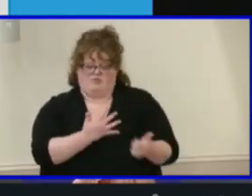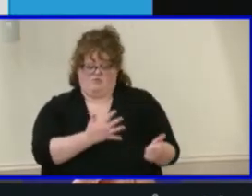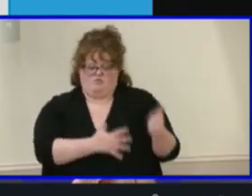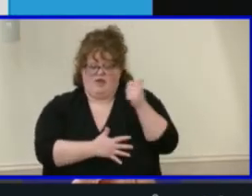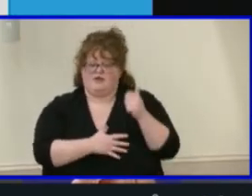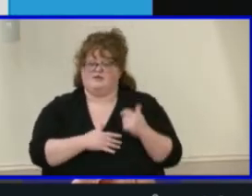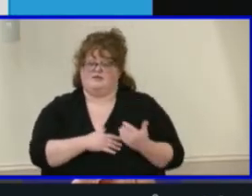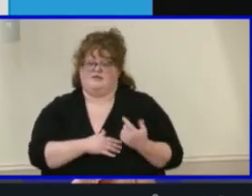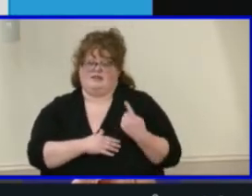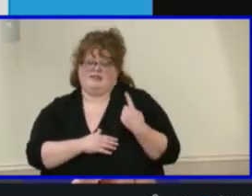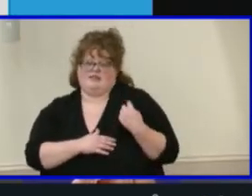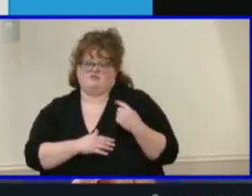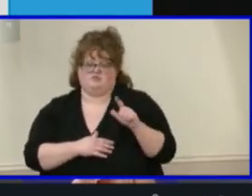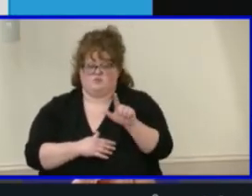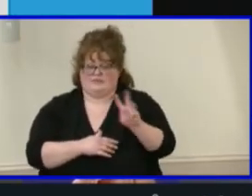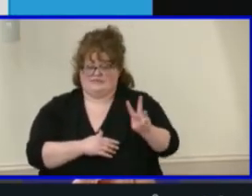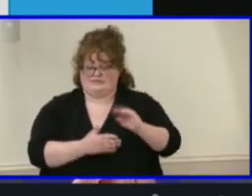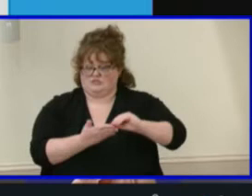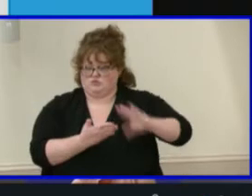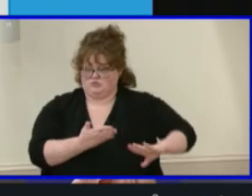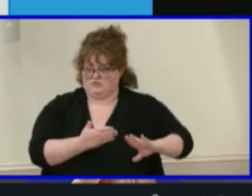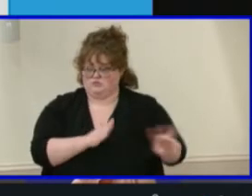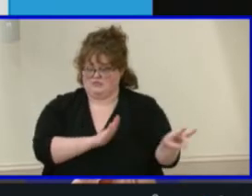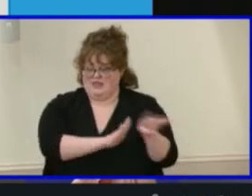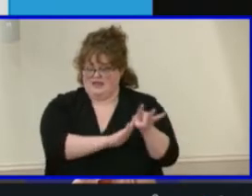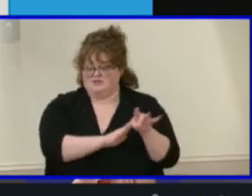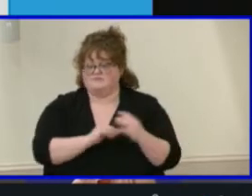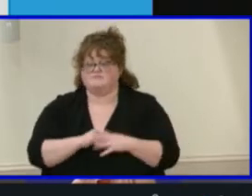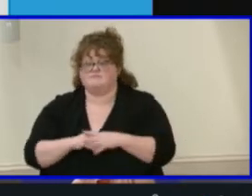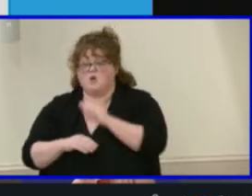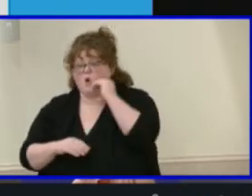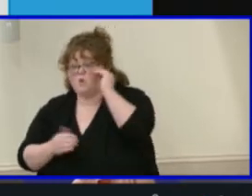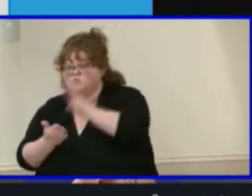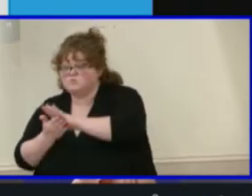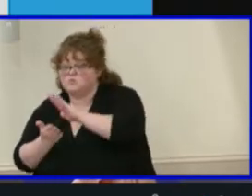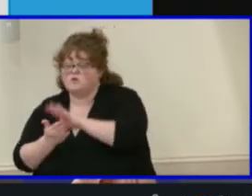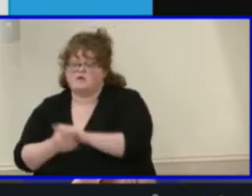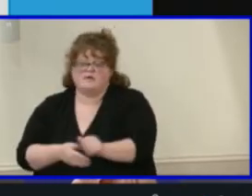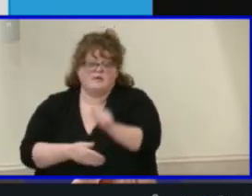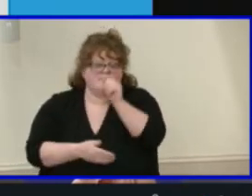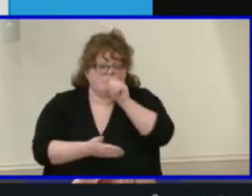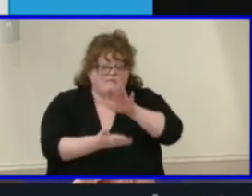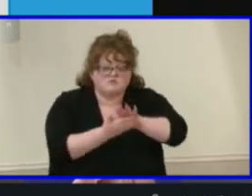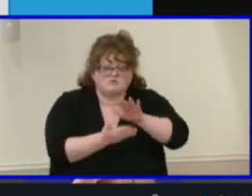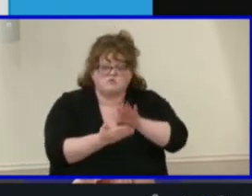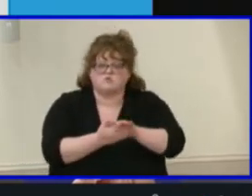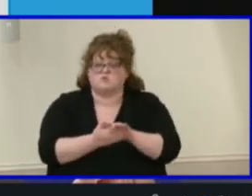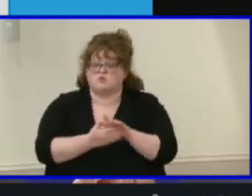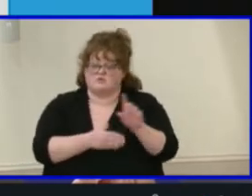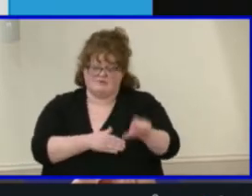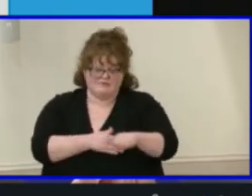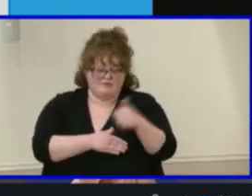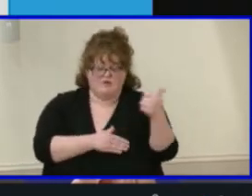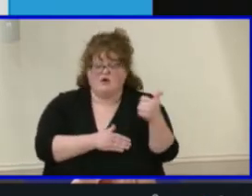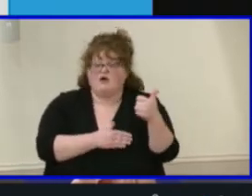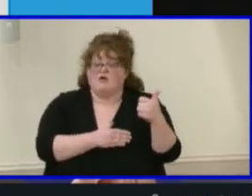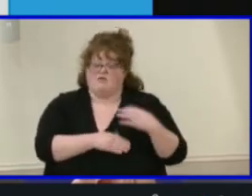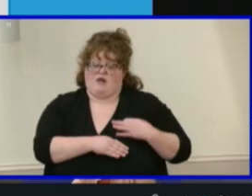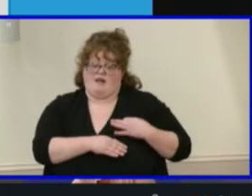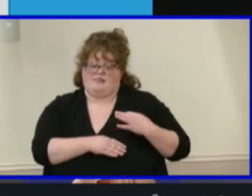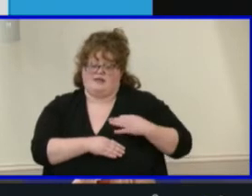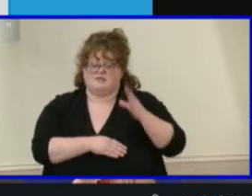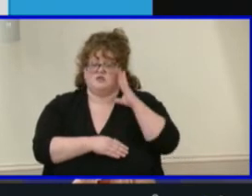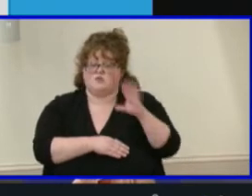last year. Homeschool, private school, and all other student applications are selected in rank order to